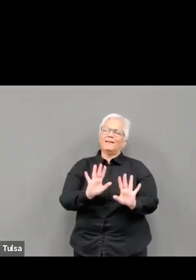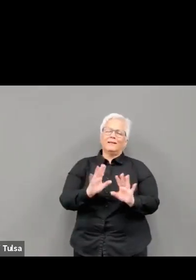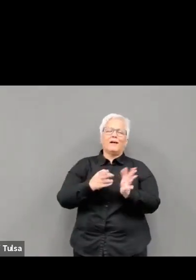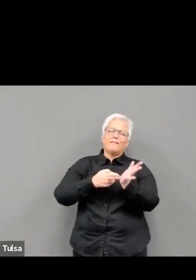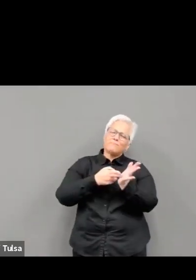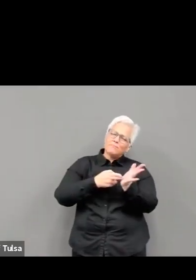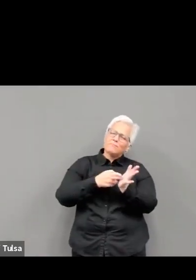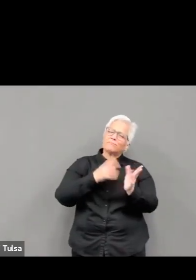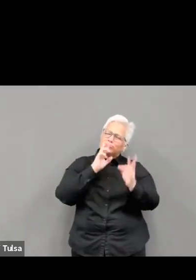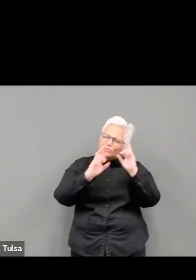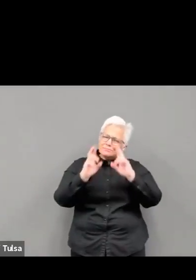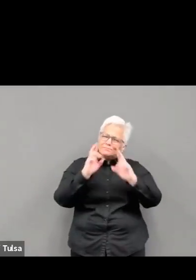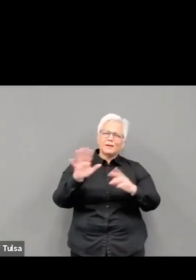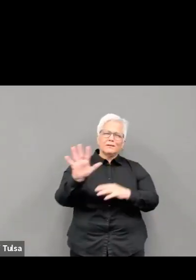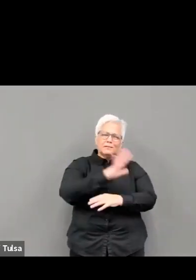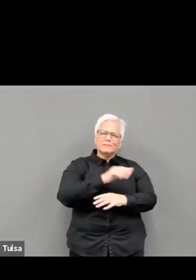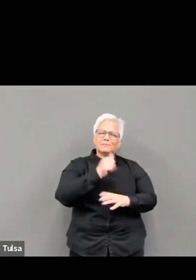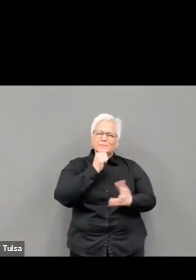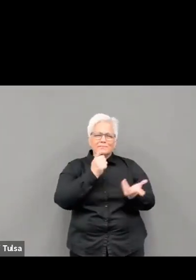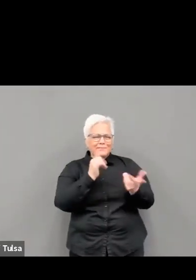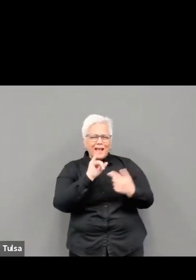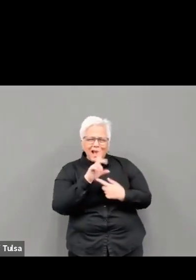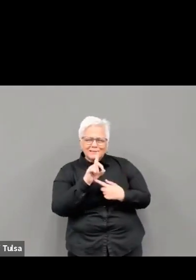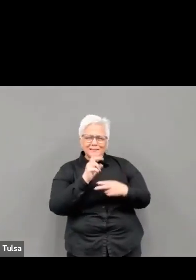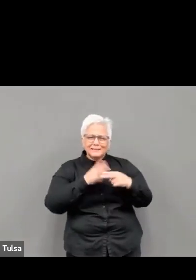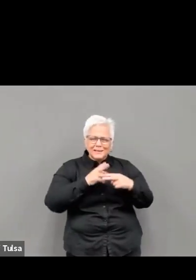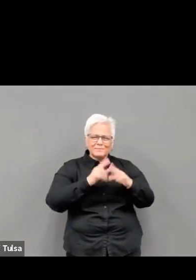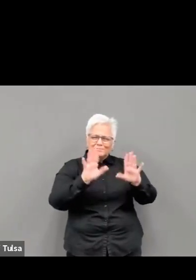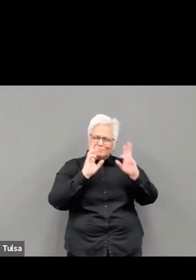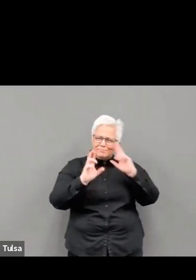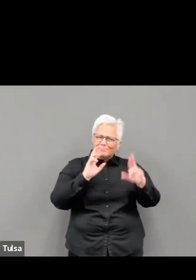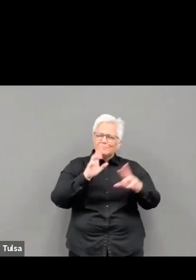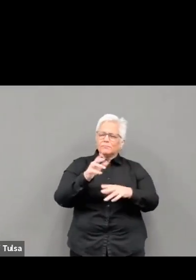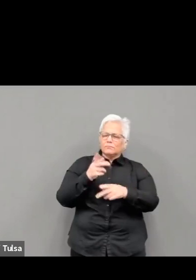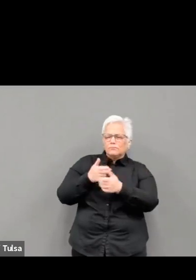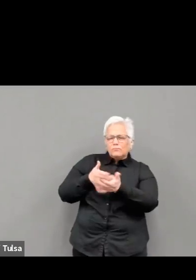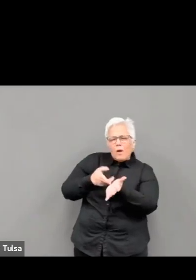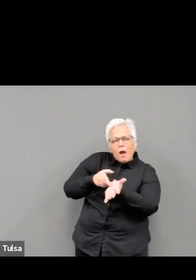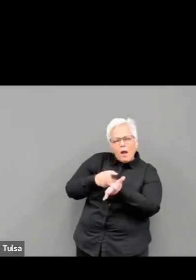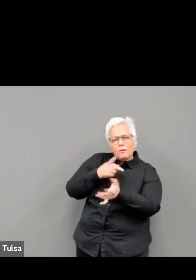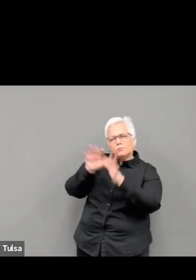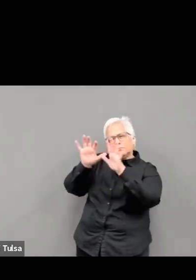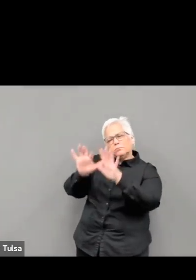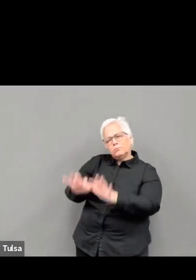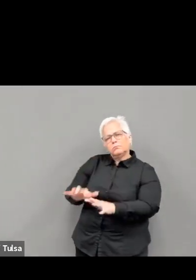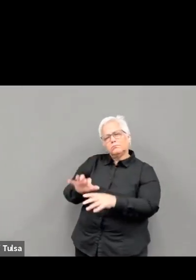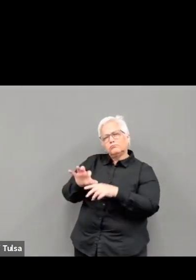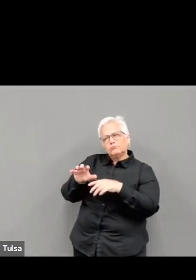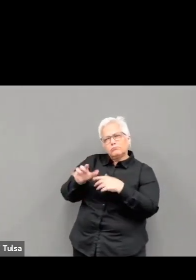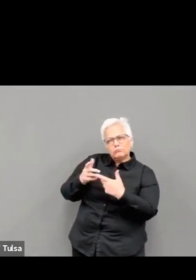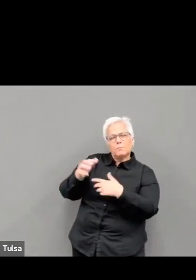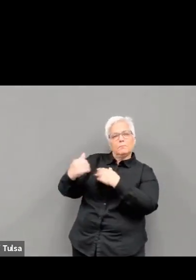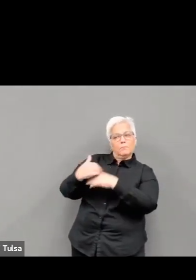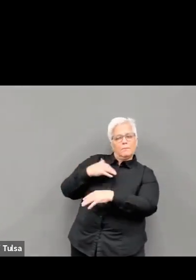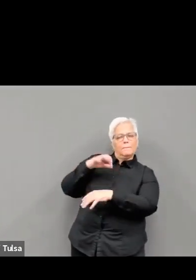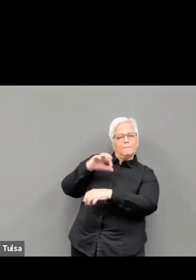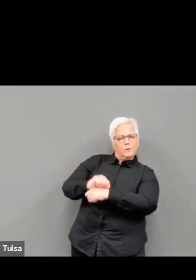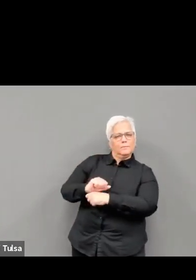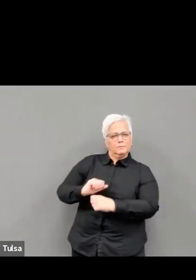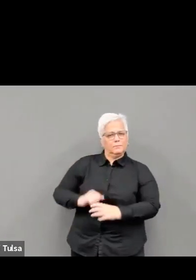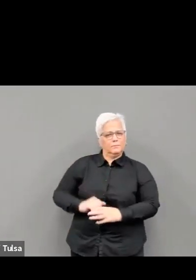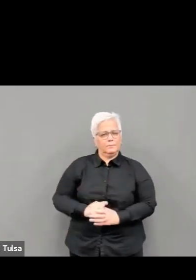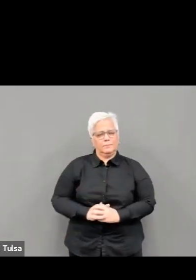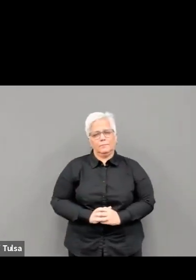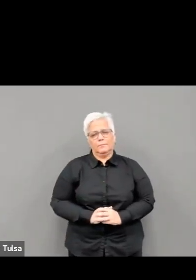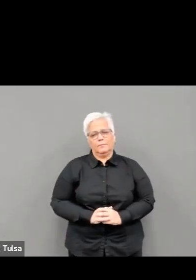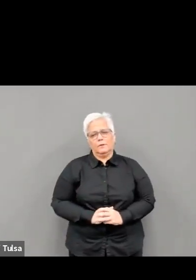we had in February. I'm tremendously proud of THC staff who works so hard to get it done, including working weekends to make sure we were caught up.